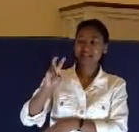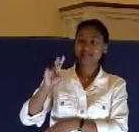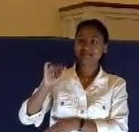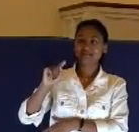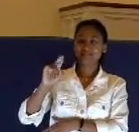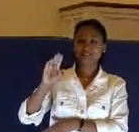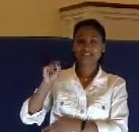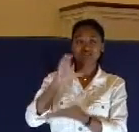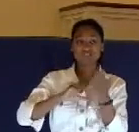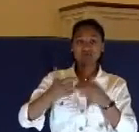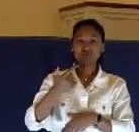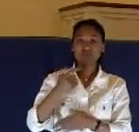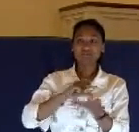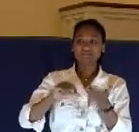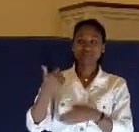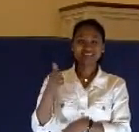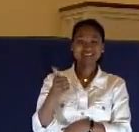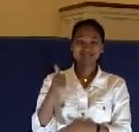10.